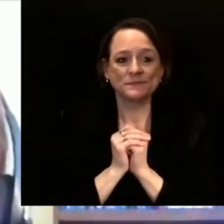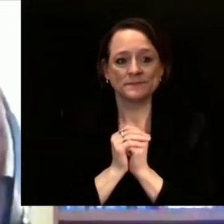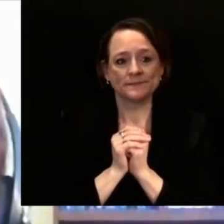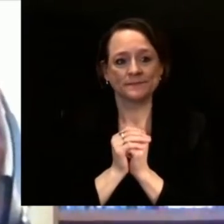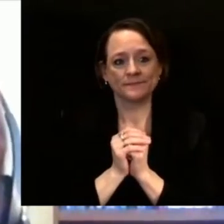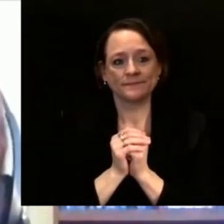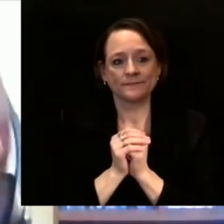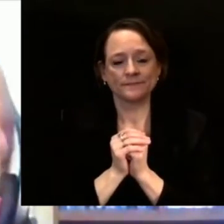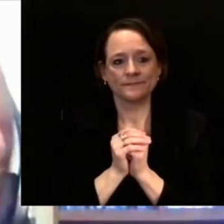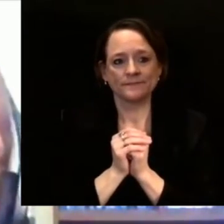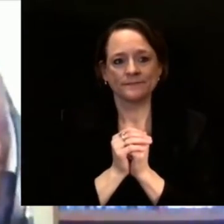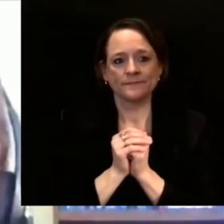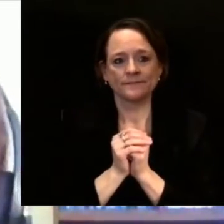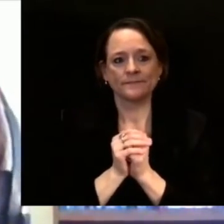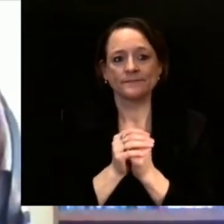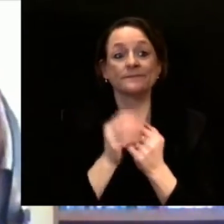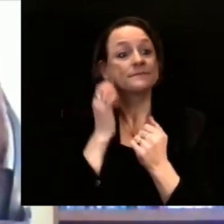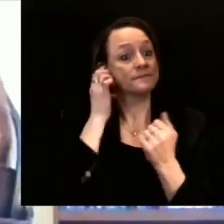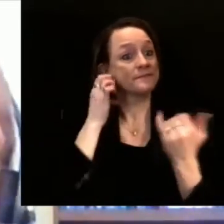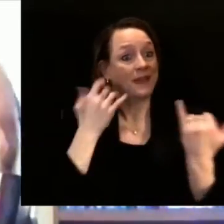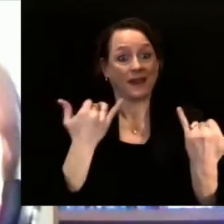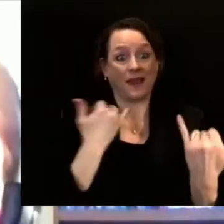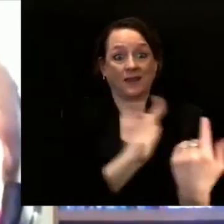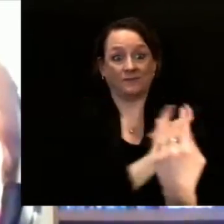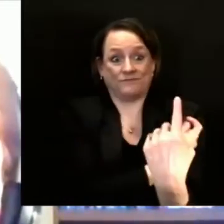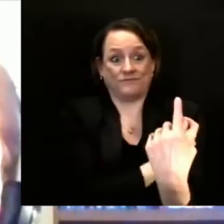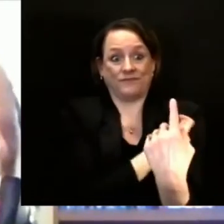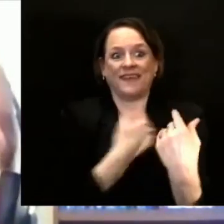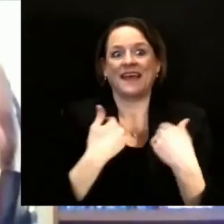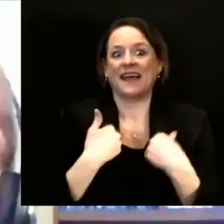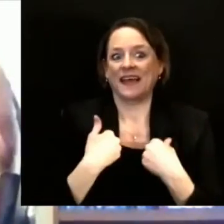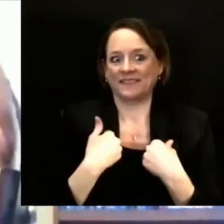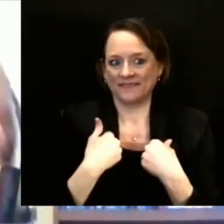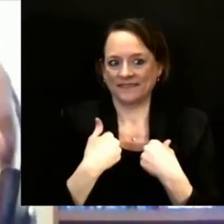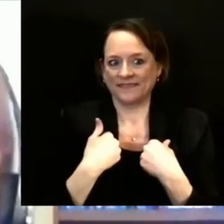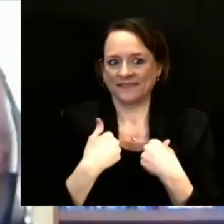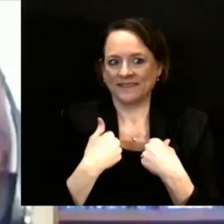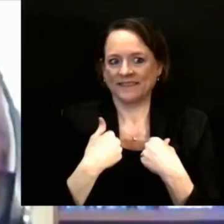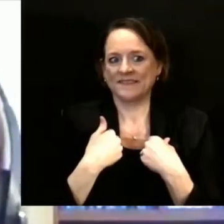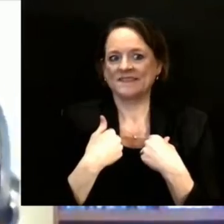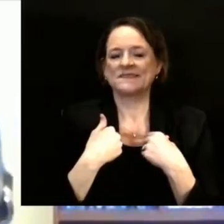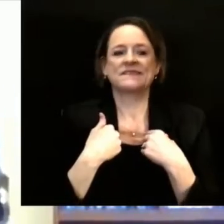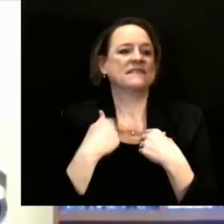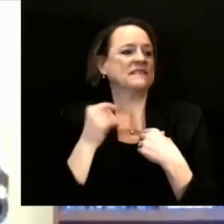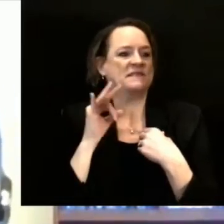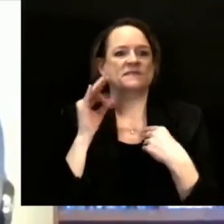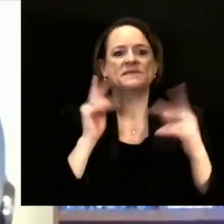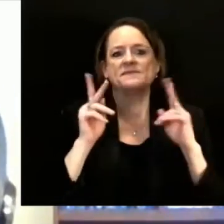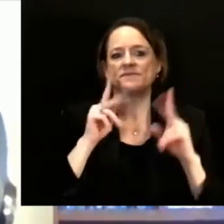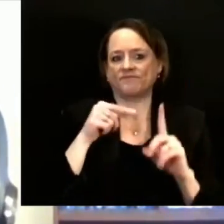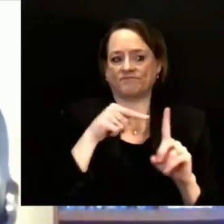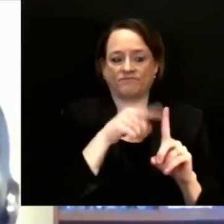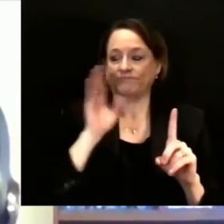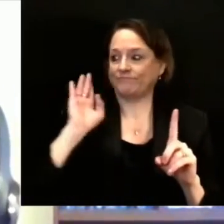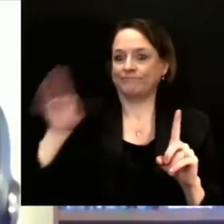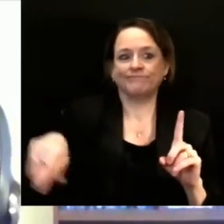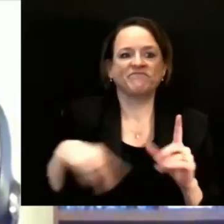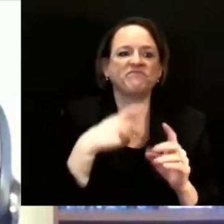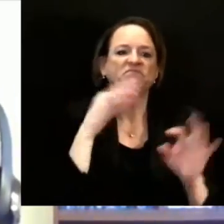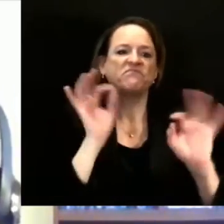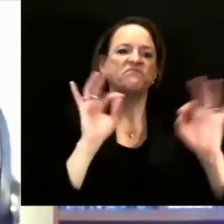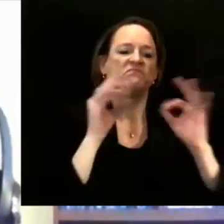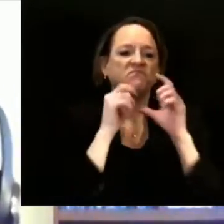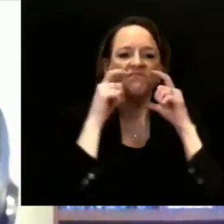to have spread. And so we need to both be bringing down the rate of disease and increasing